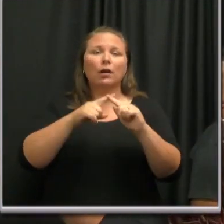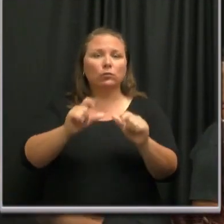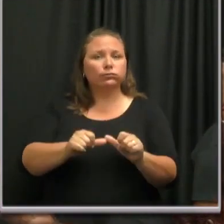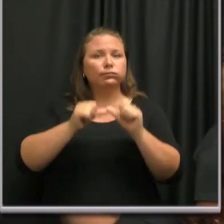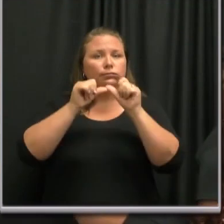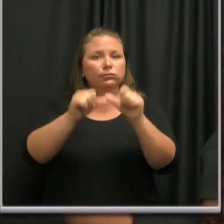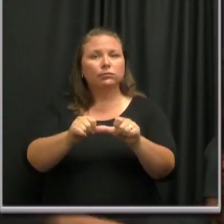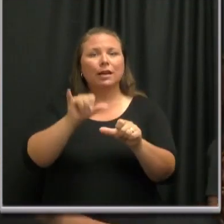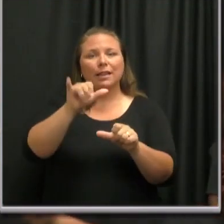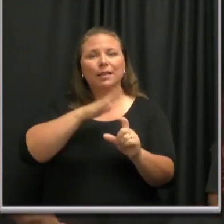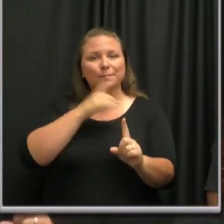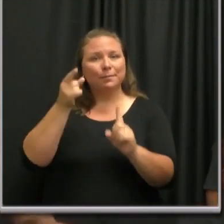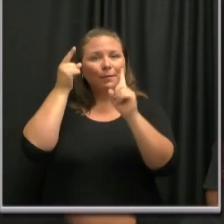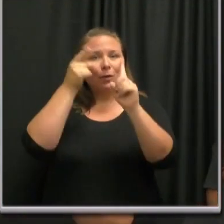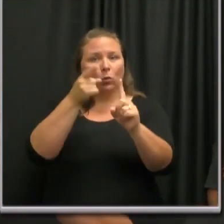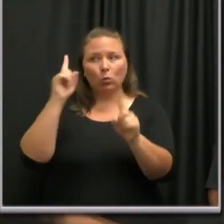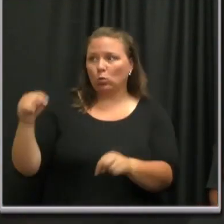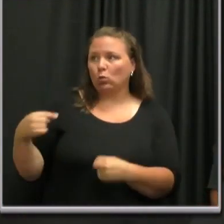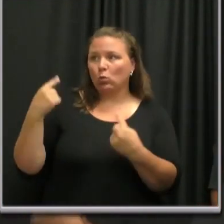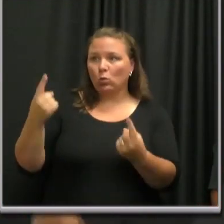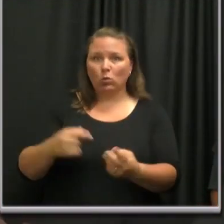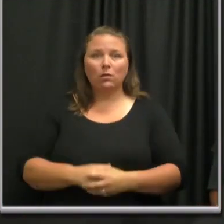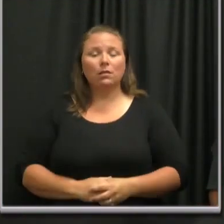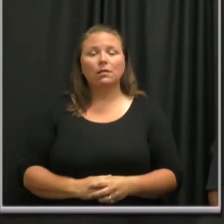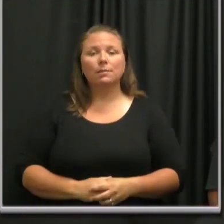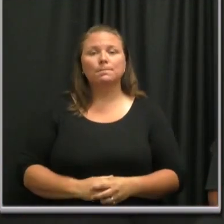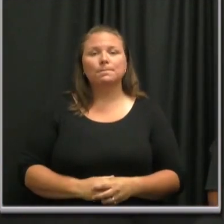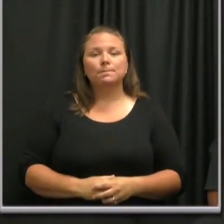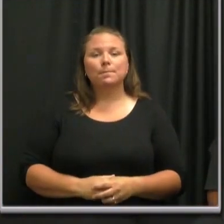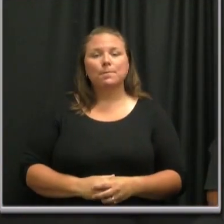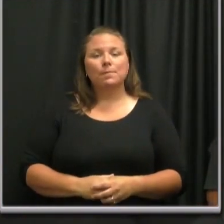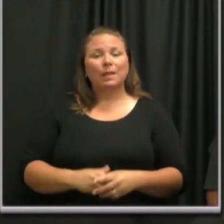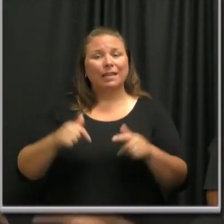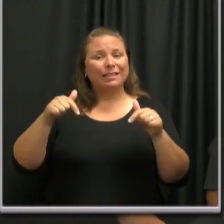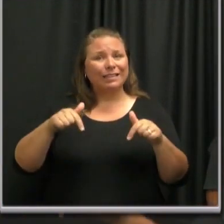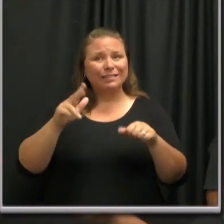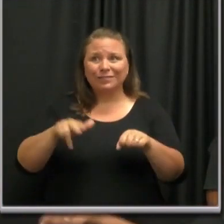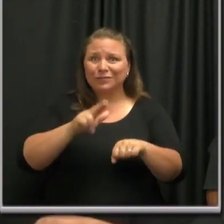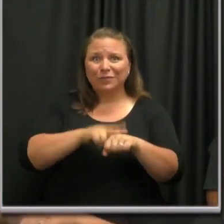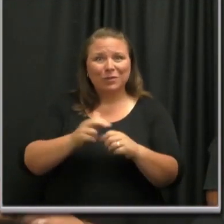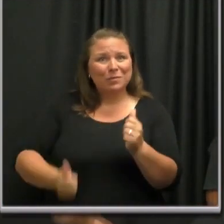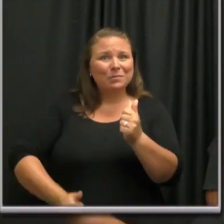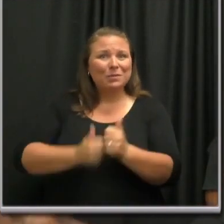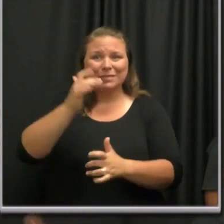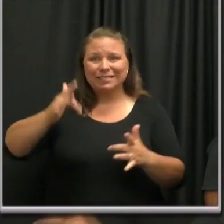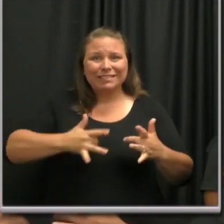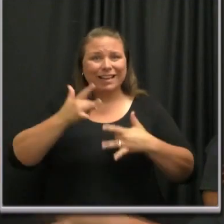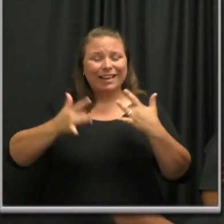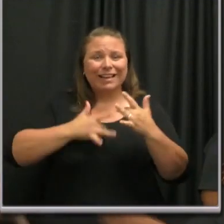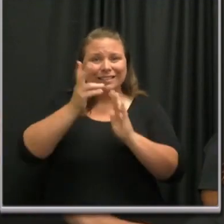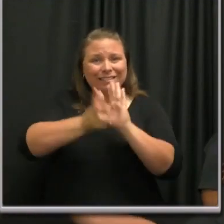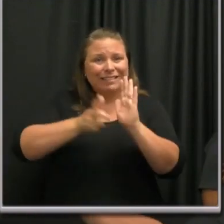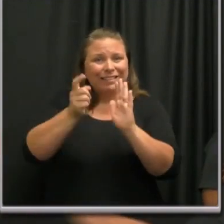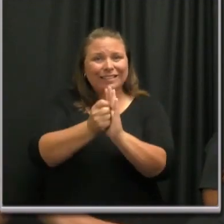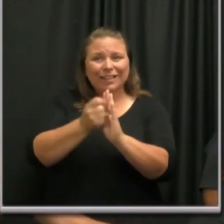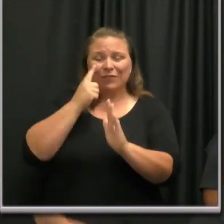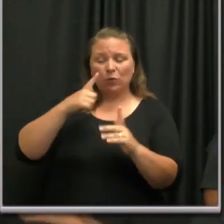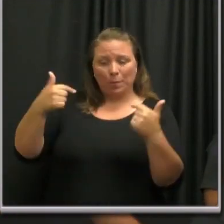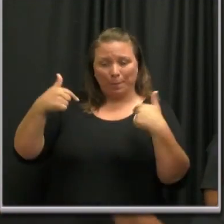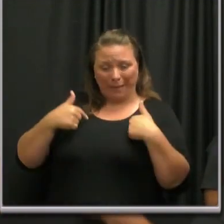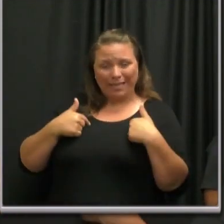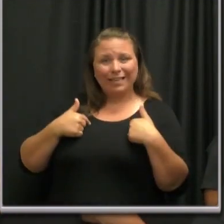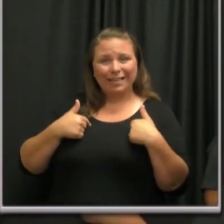it. That has been my goal. This is, of course, the most exciting time of the year for me